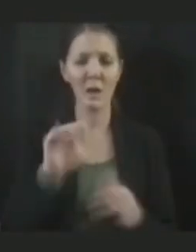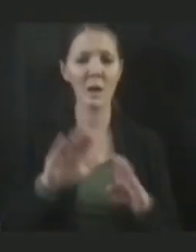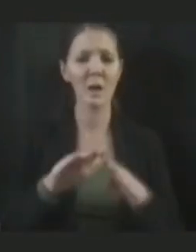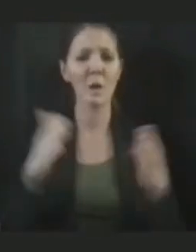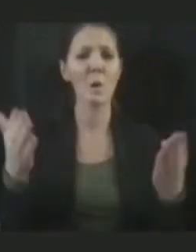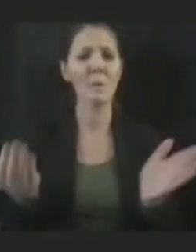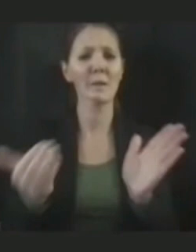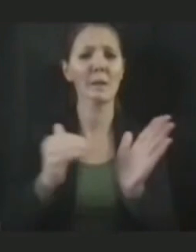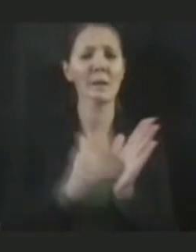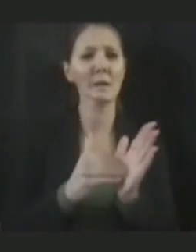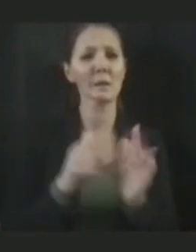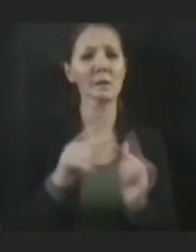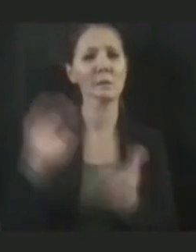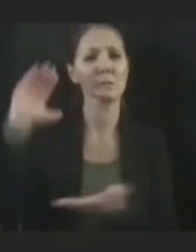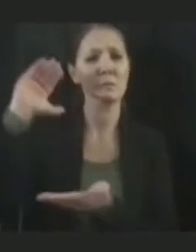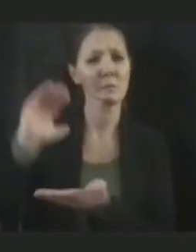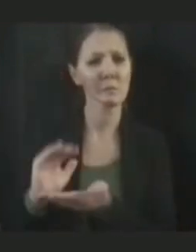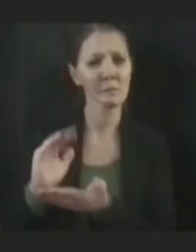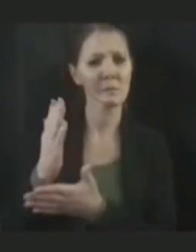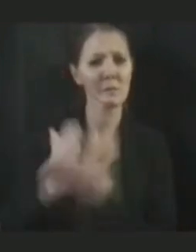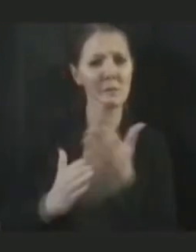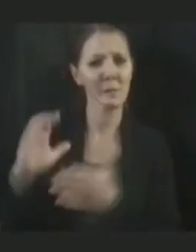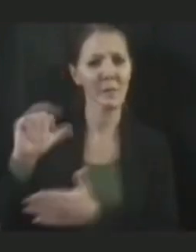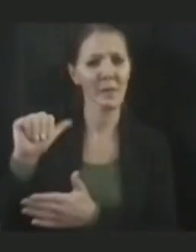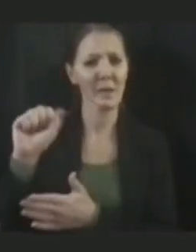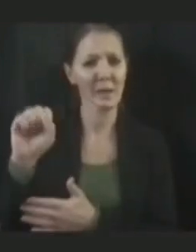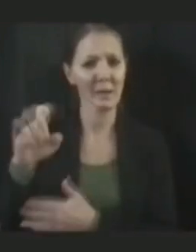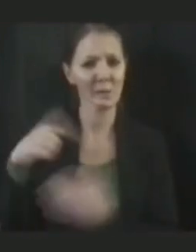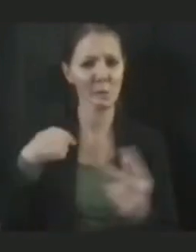some of the cases that we're seeing?